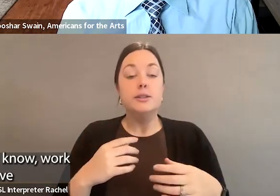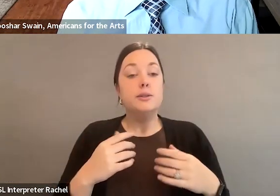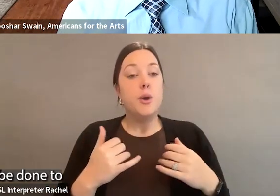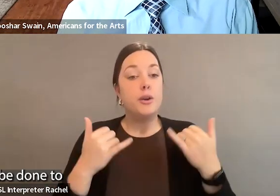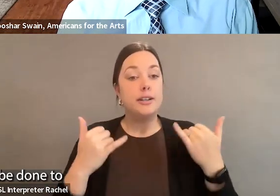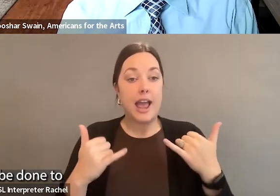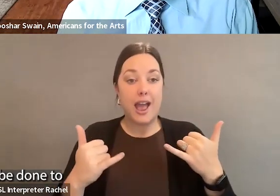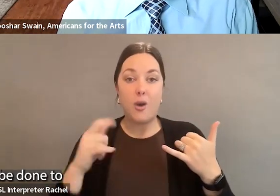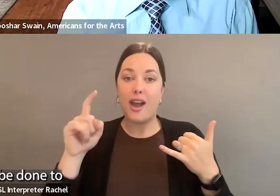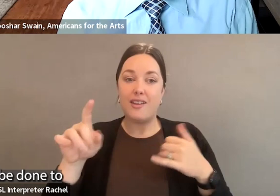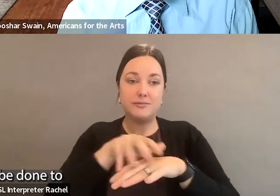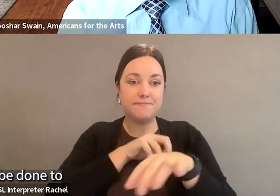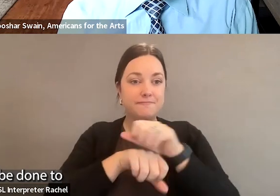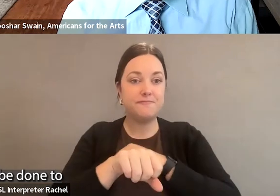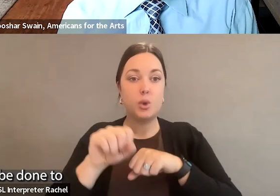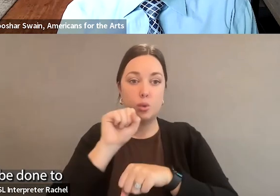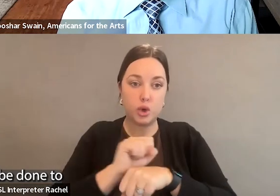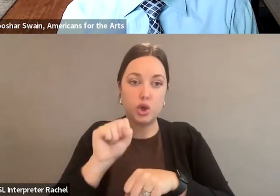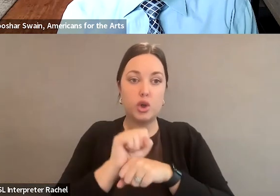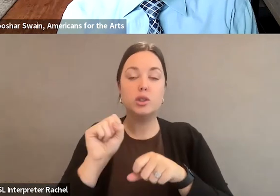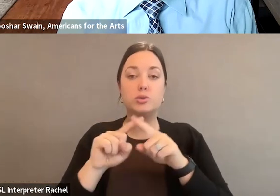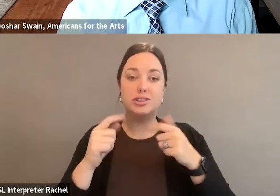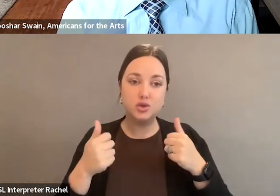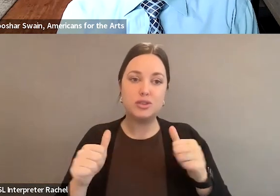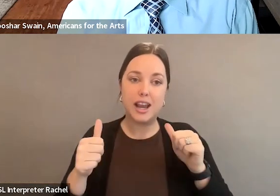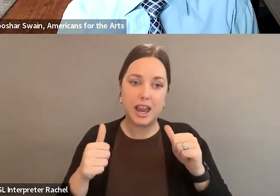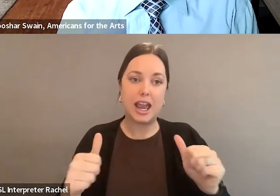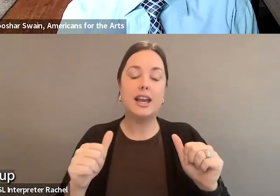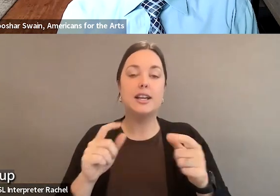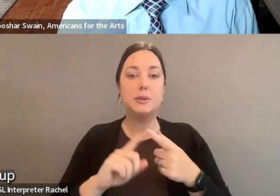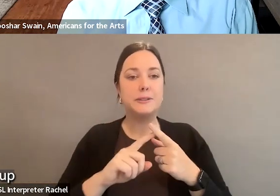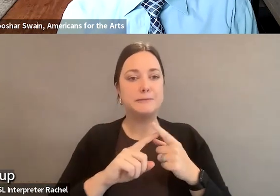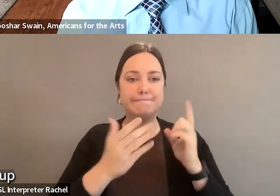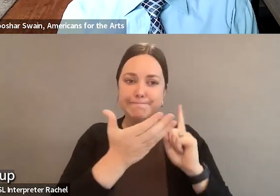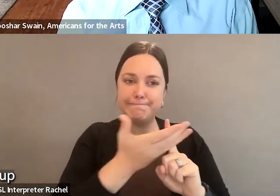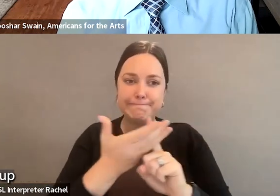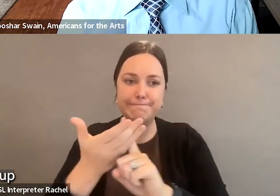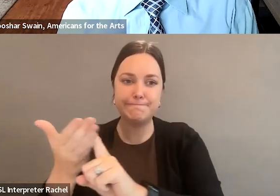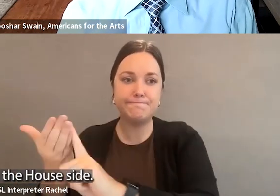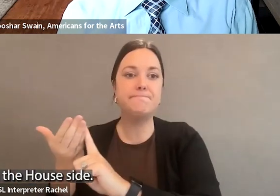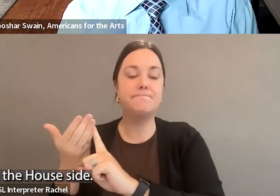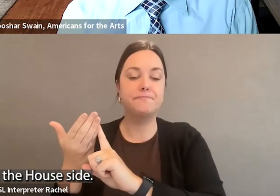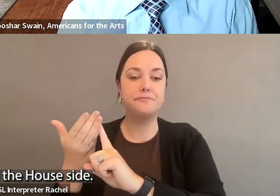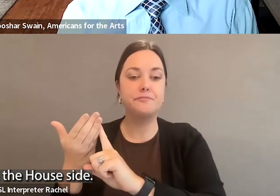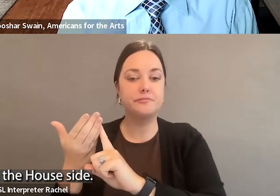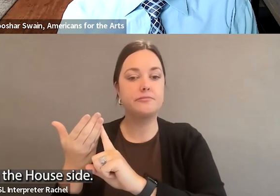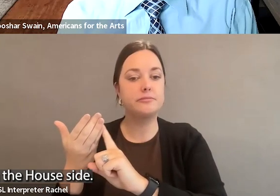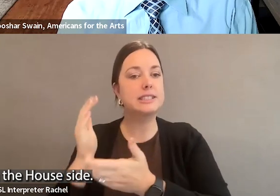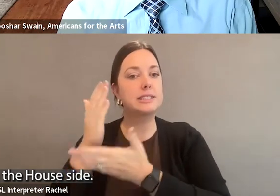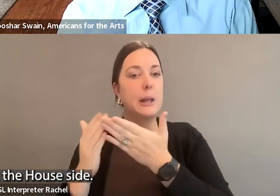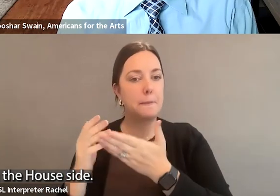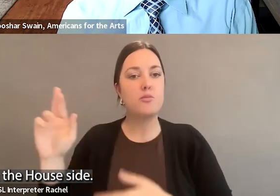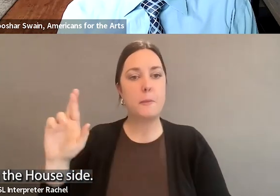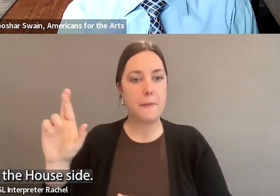is going to have to be done to try and shore up a couple of